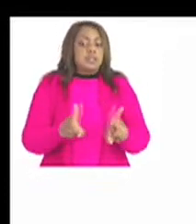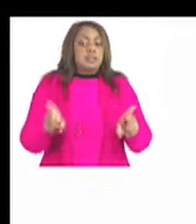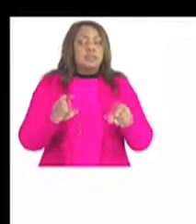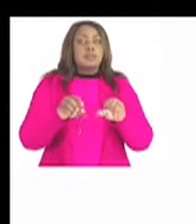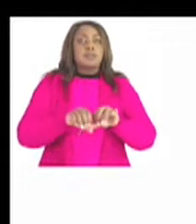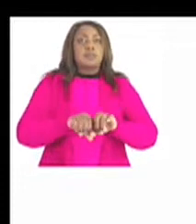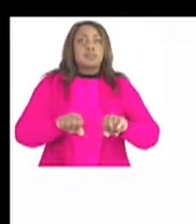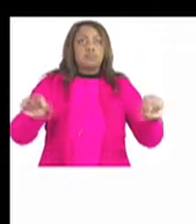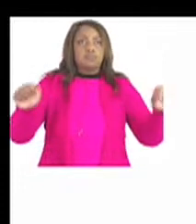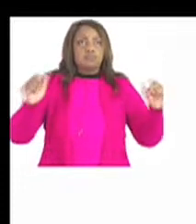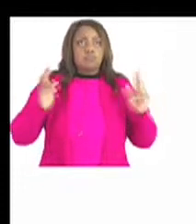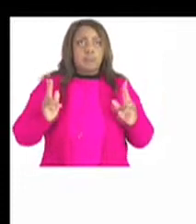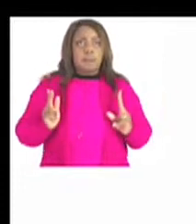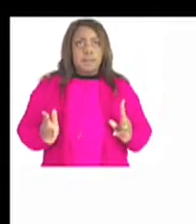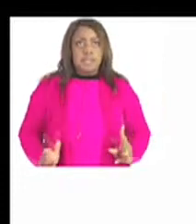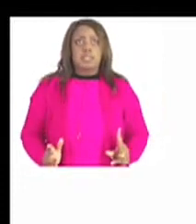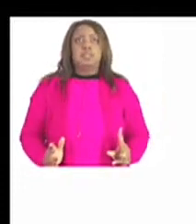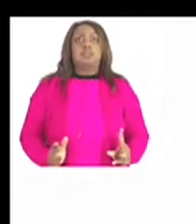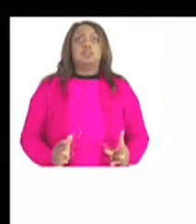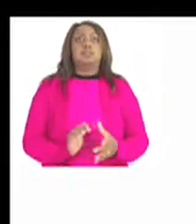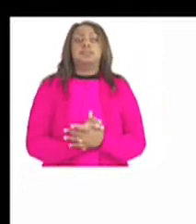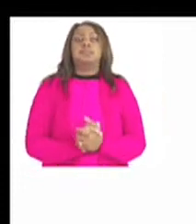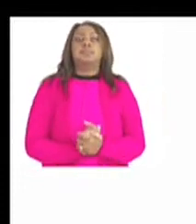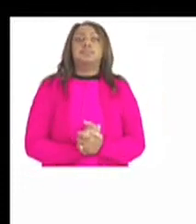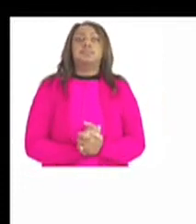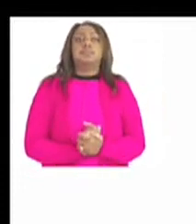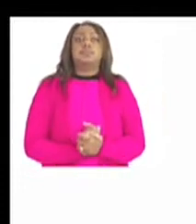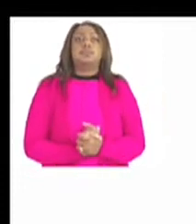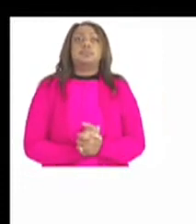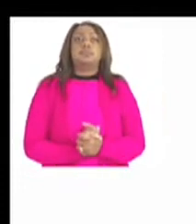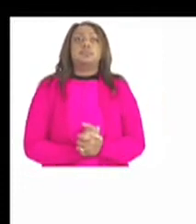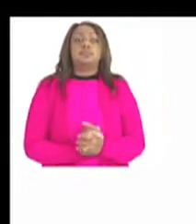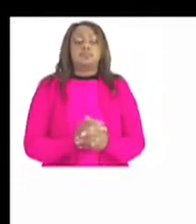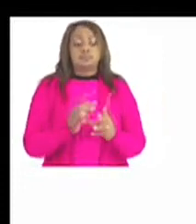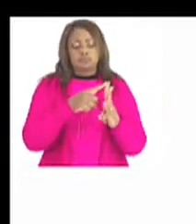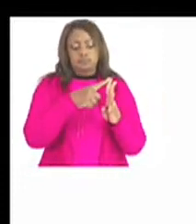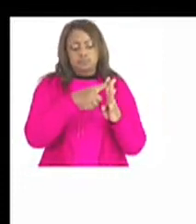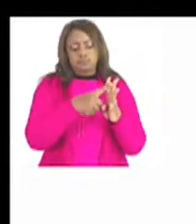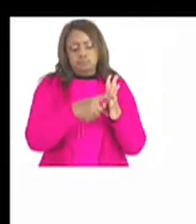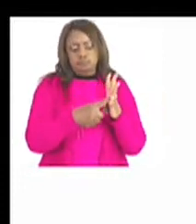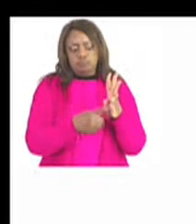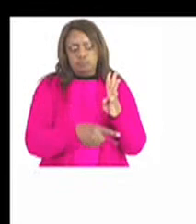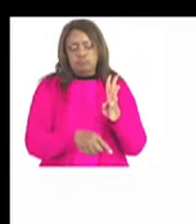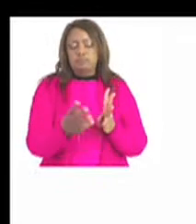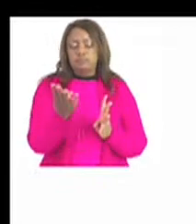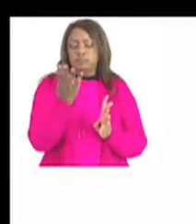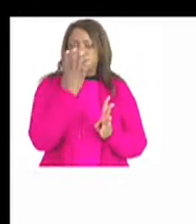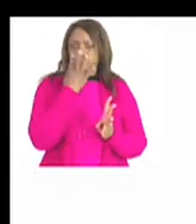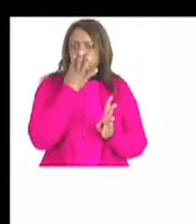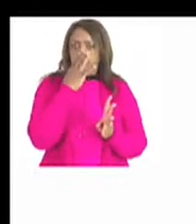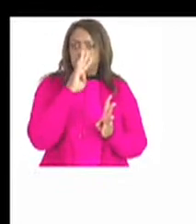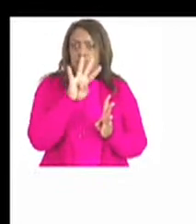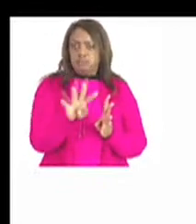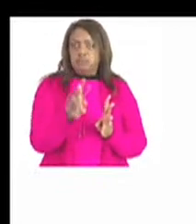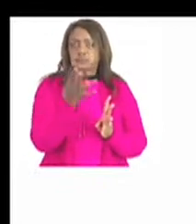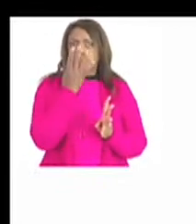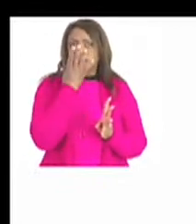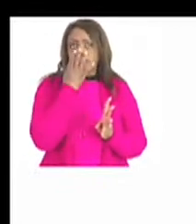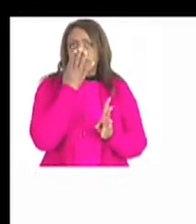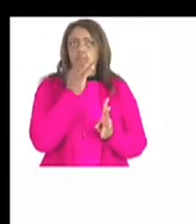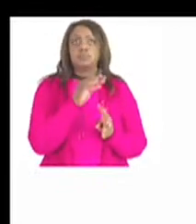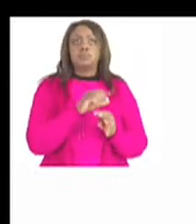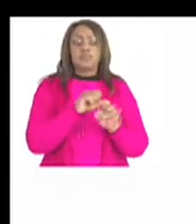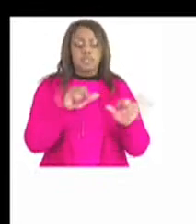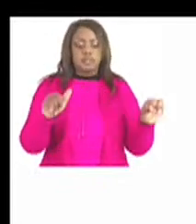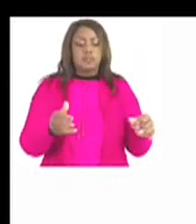system now let's look at the function of the respiratory system it is to breathe